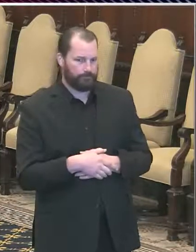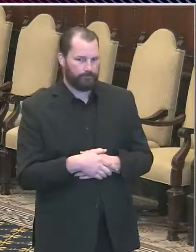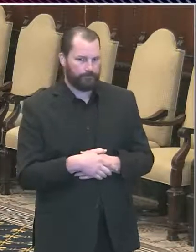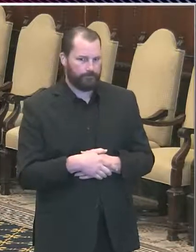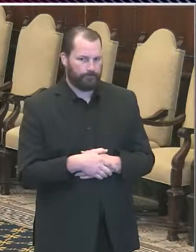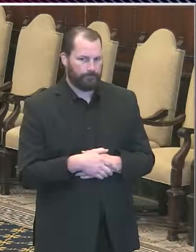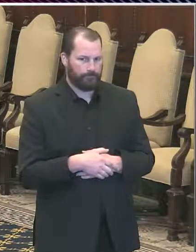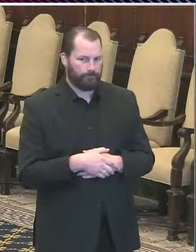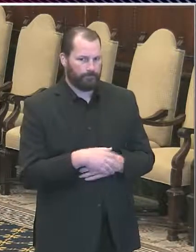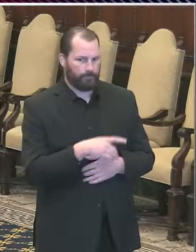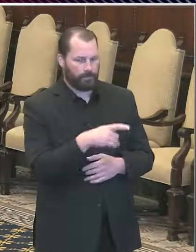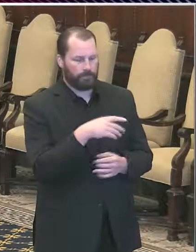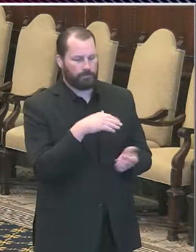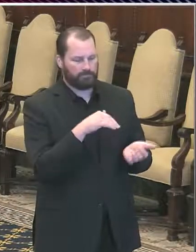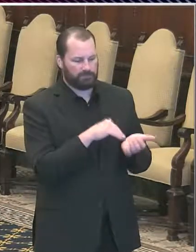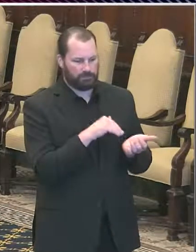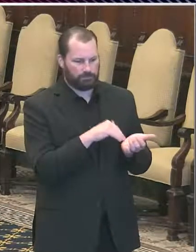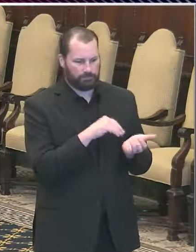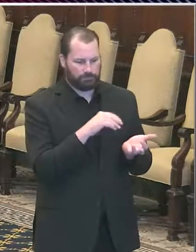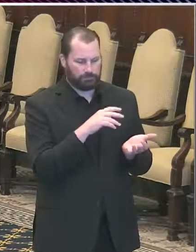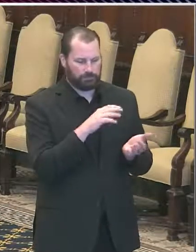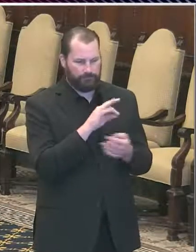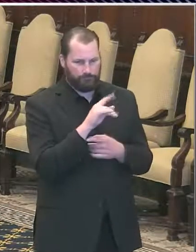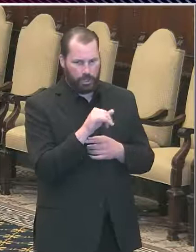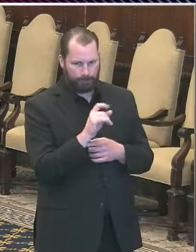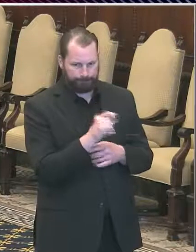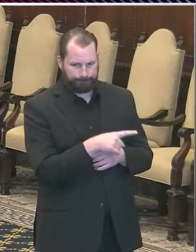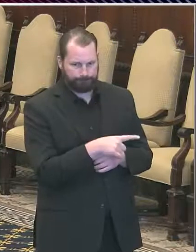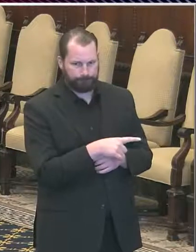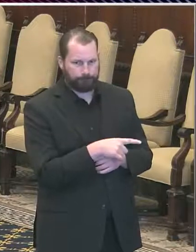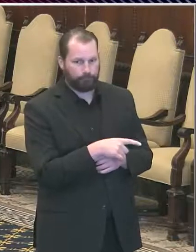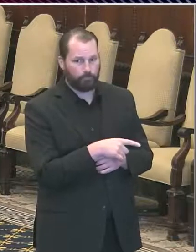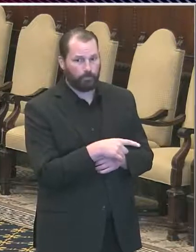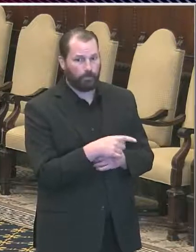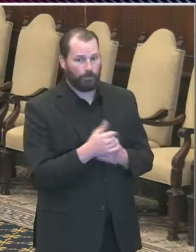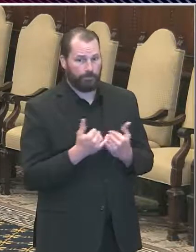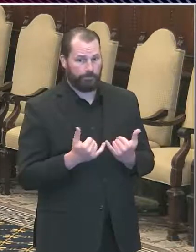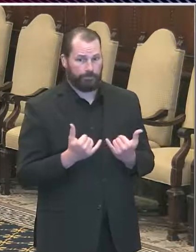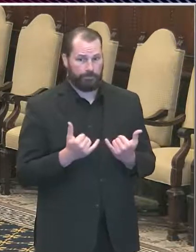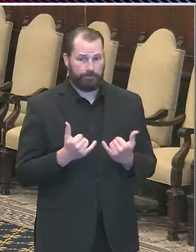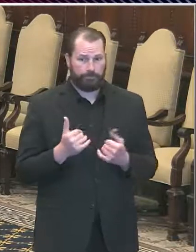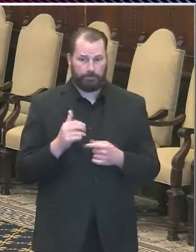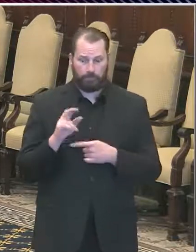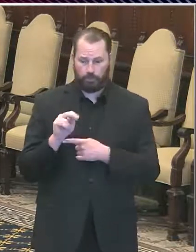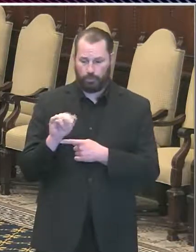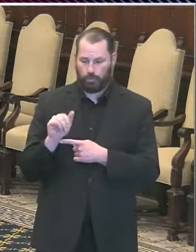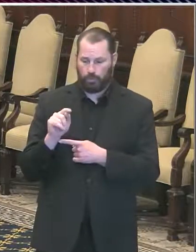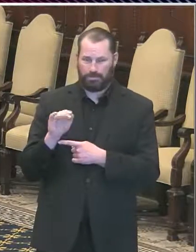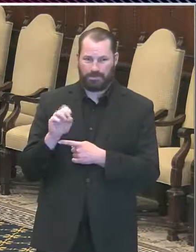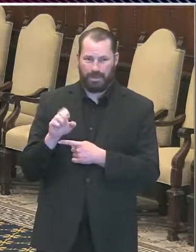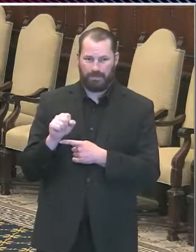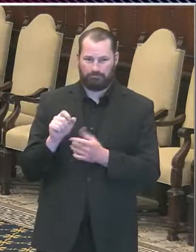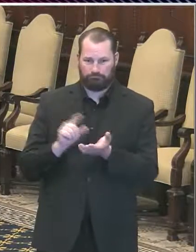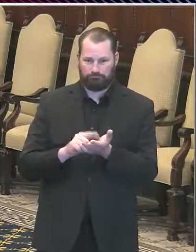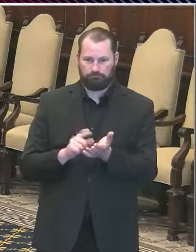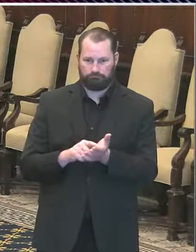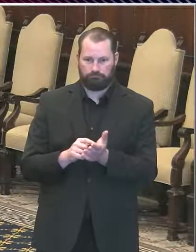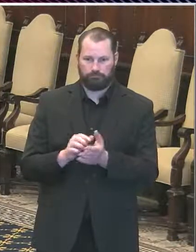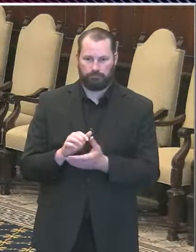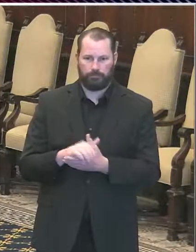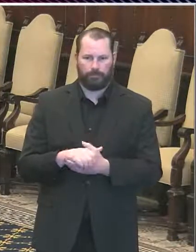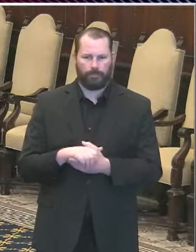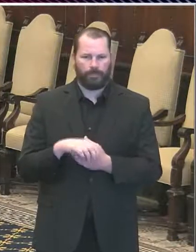Dr. Farley and today's New York Times is an article about an app called the COVID system study